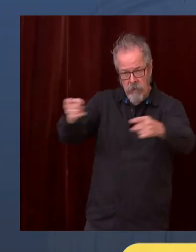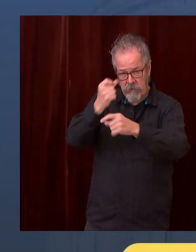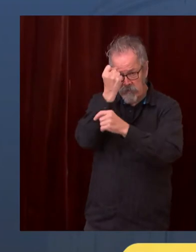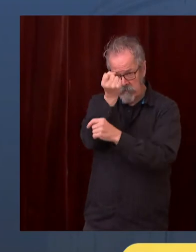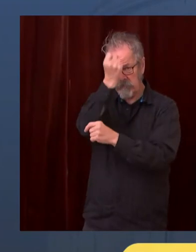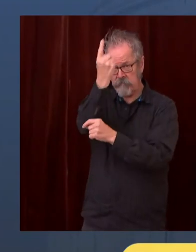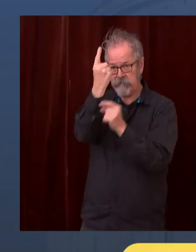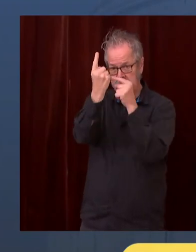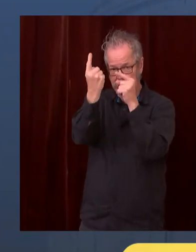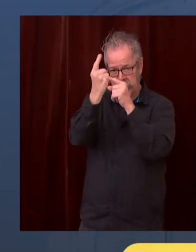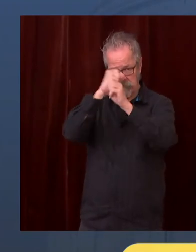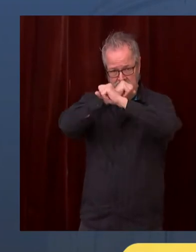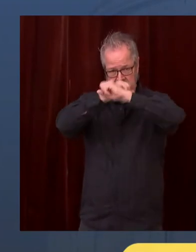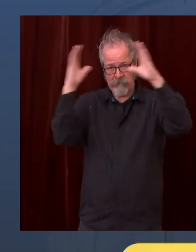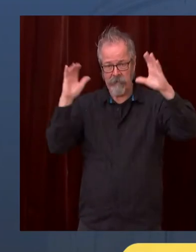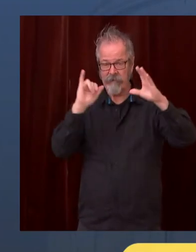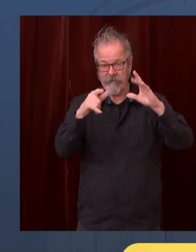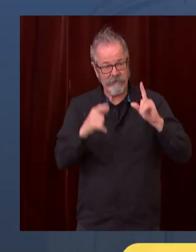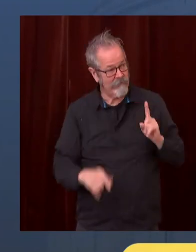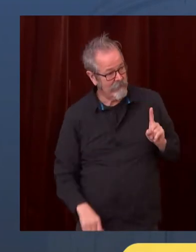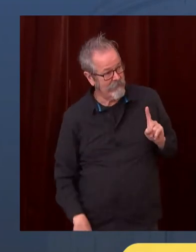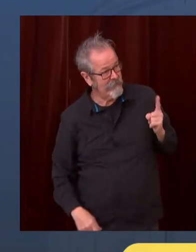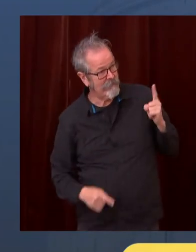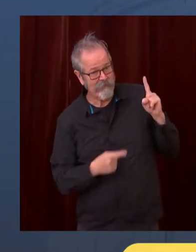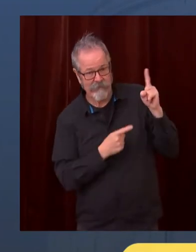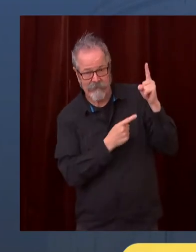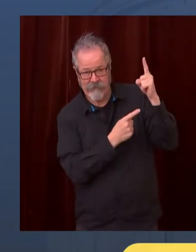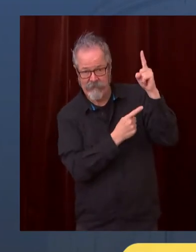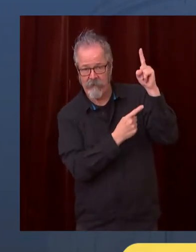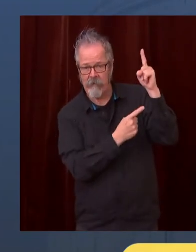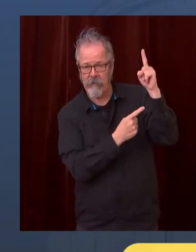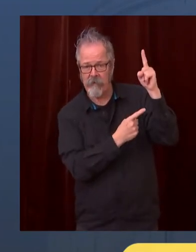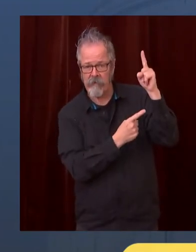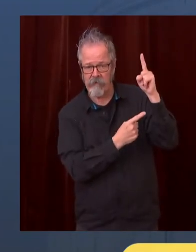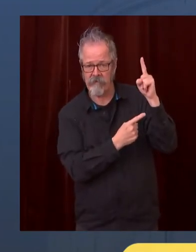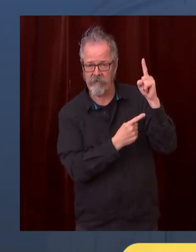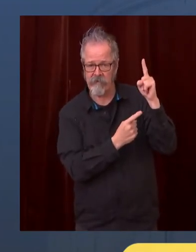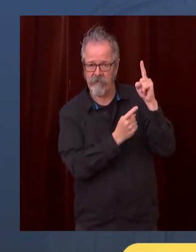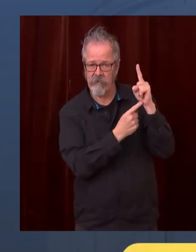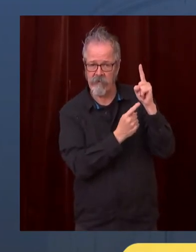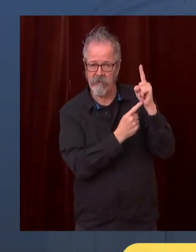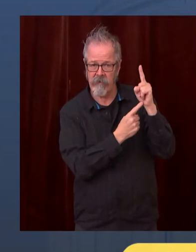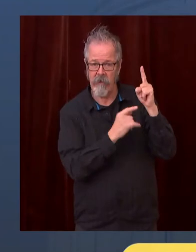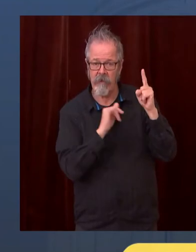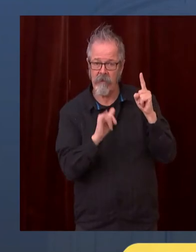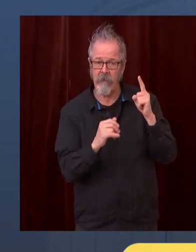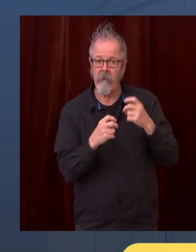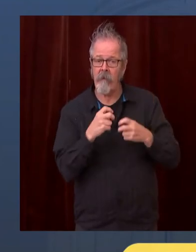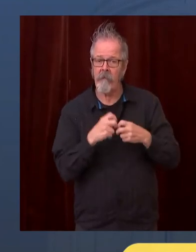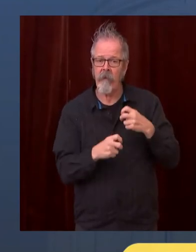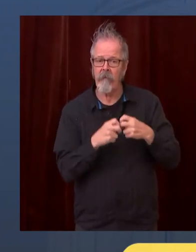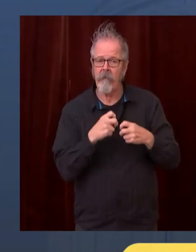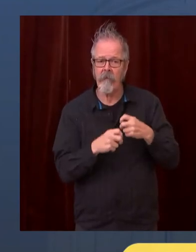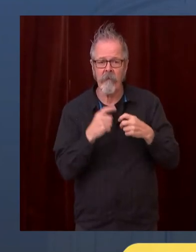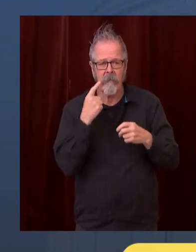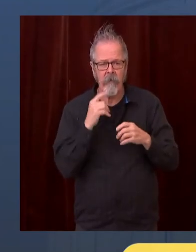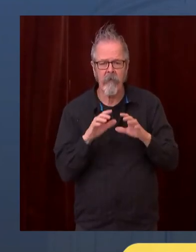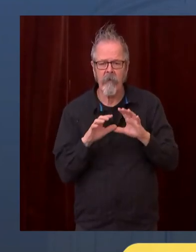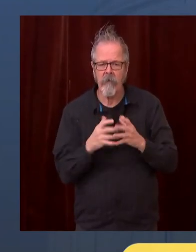something that we all need to be concerned about. It's not just a problem that older people need to worry about.